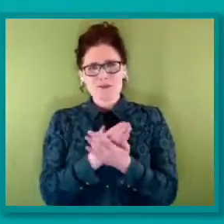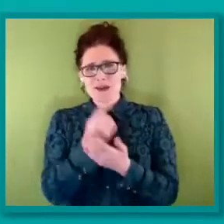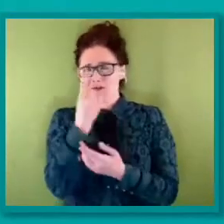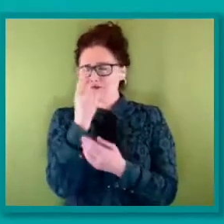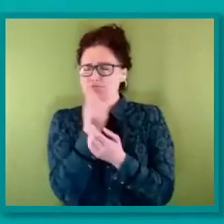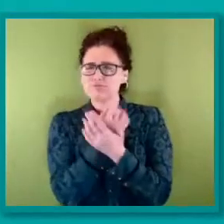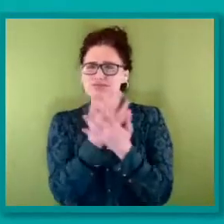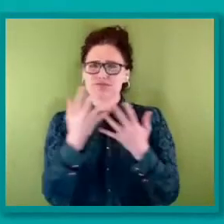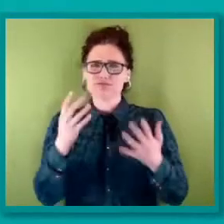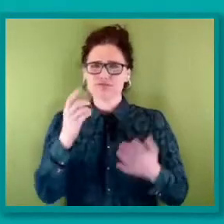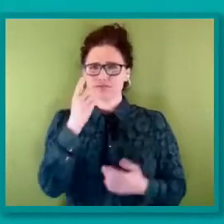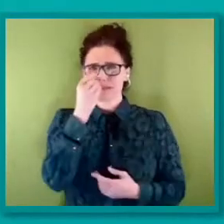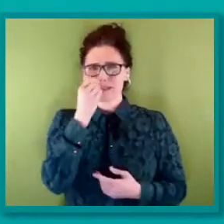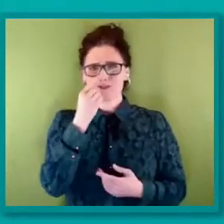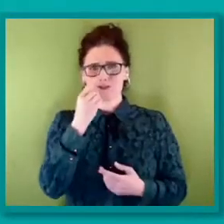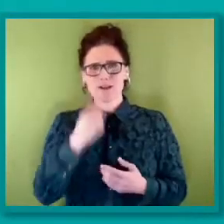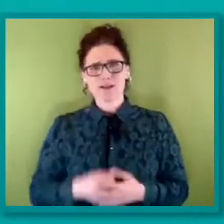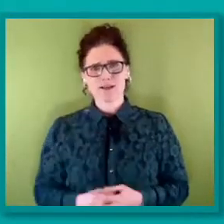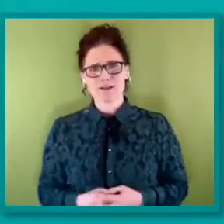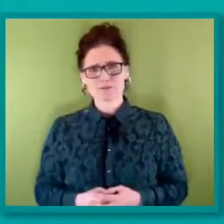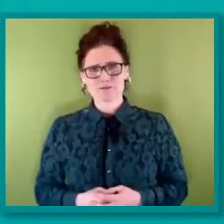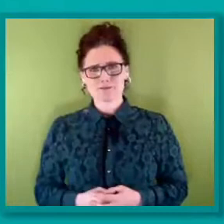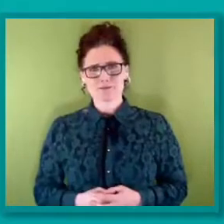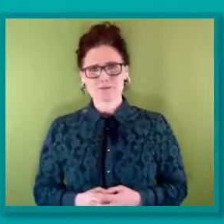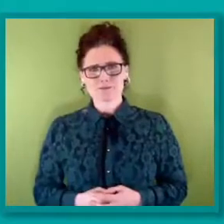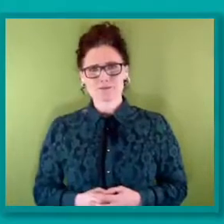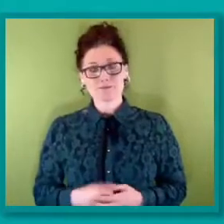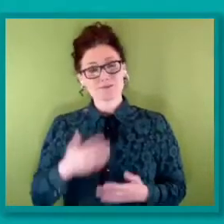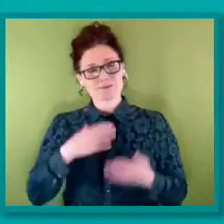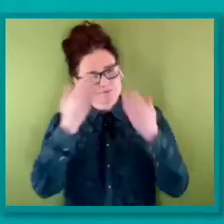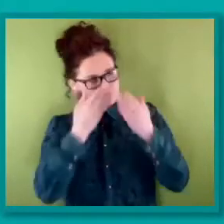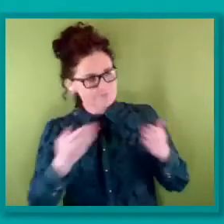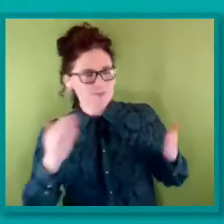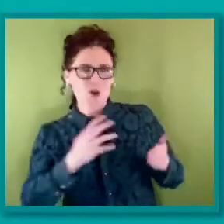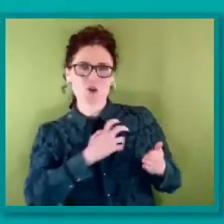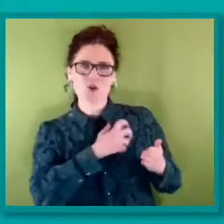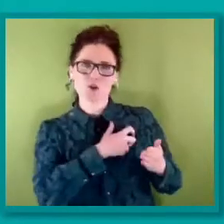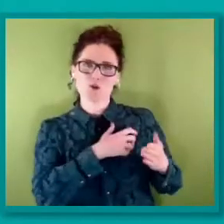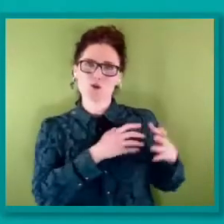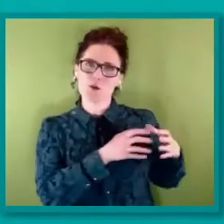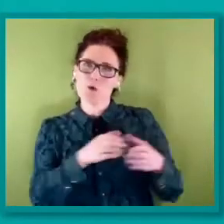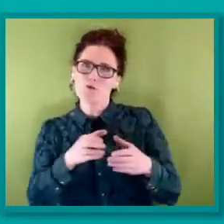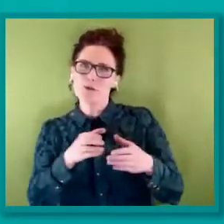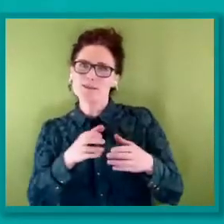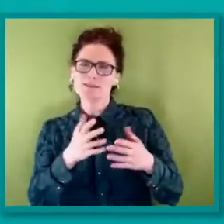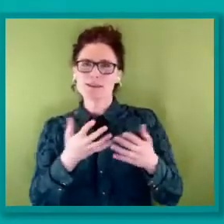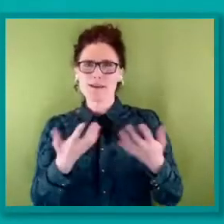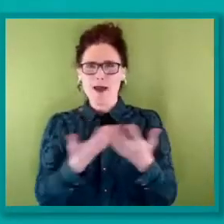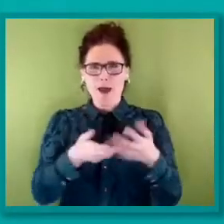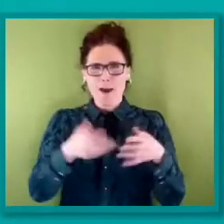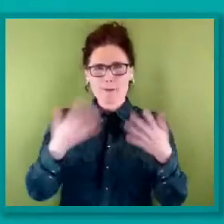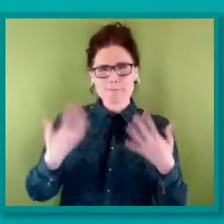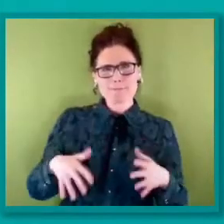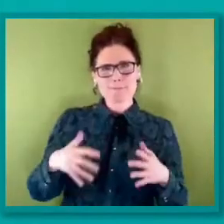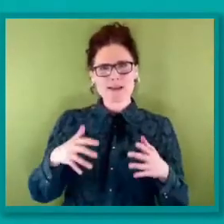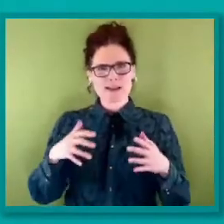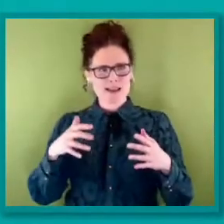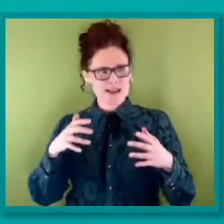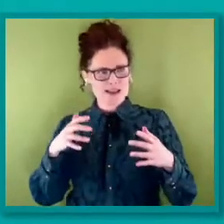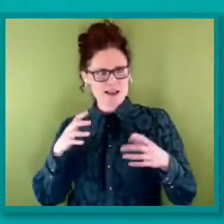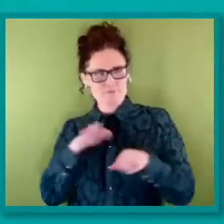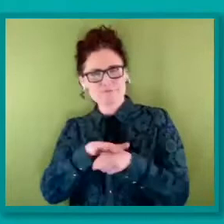And I want to honor the kind of work that the union movement has done and the force that it's been, particularly in recent years, in terms of